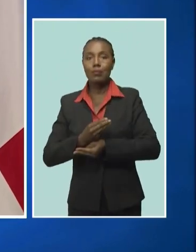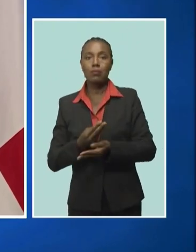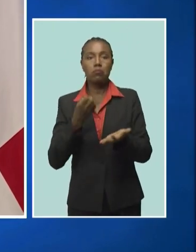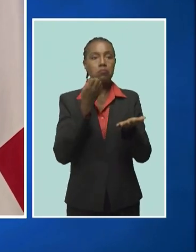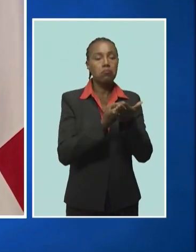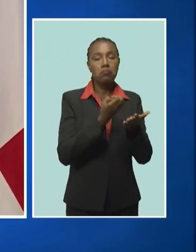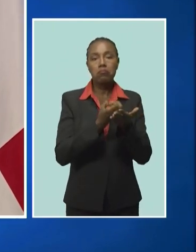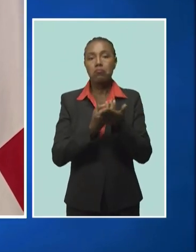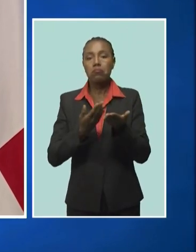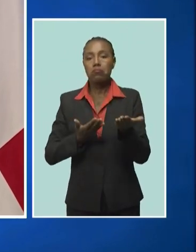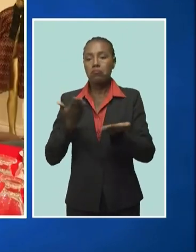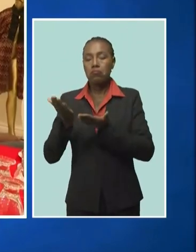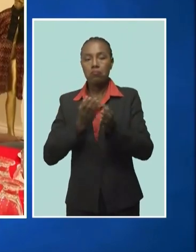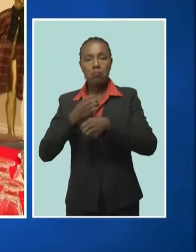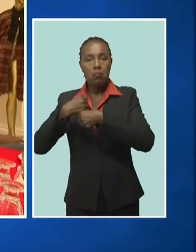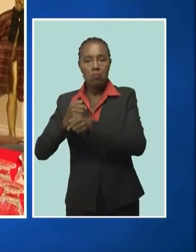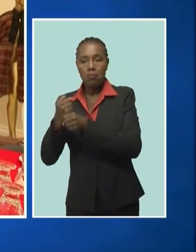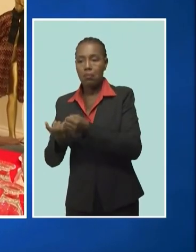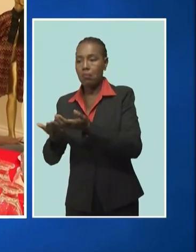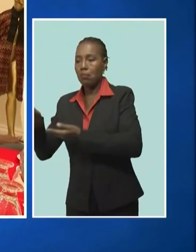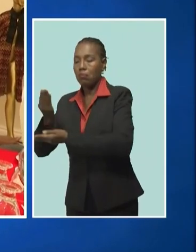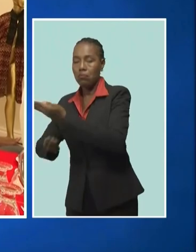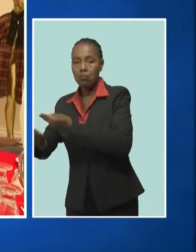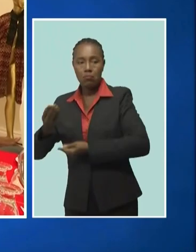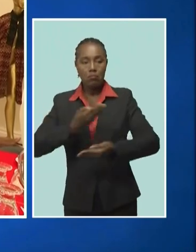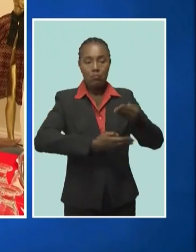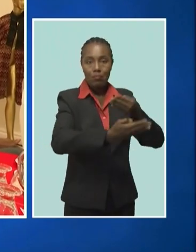trade, and activities such as these.